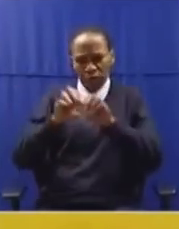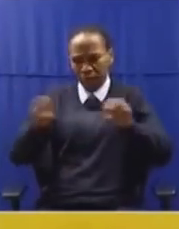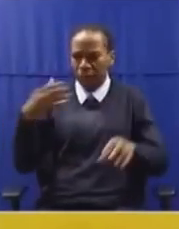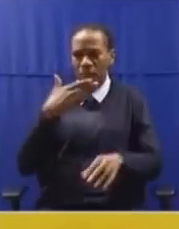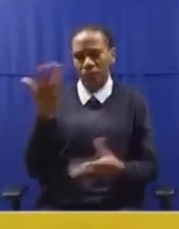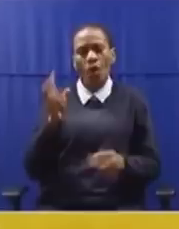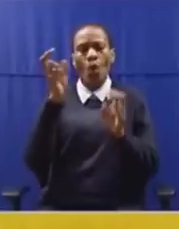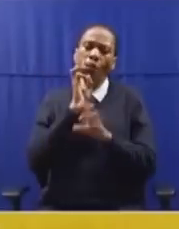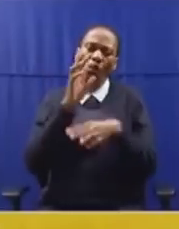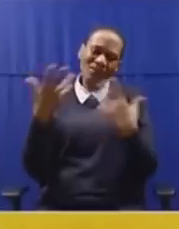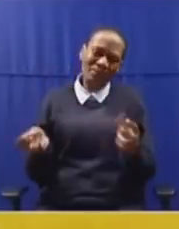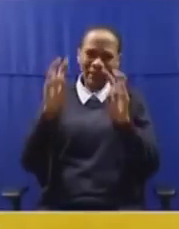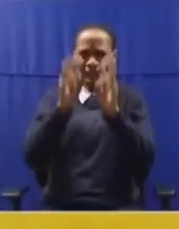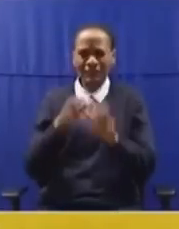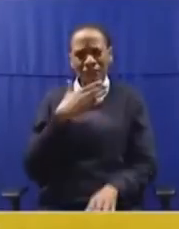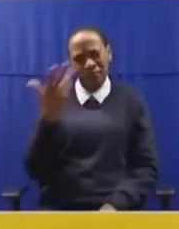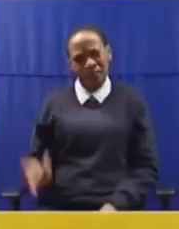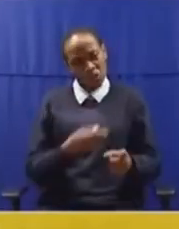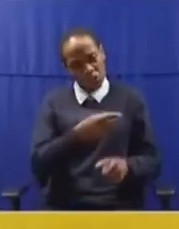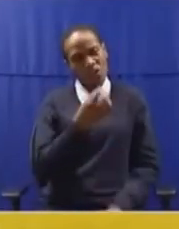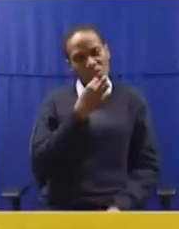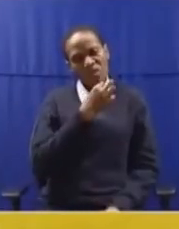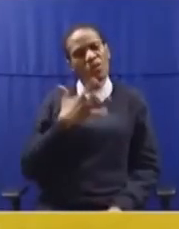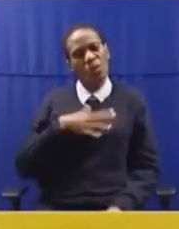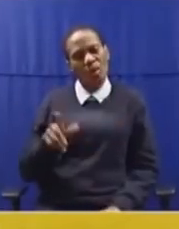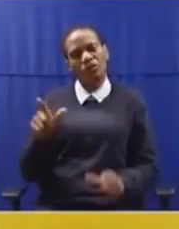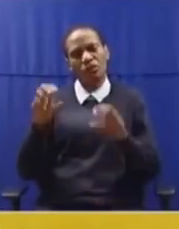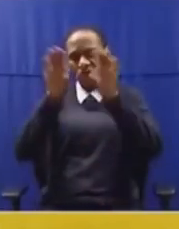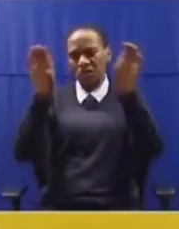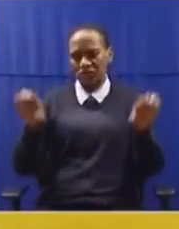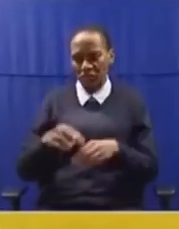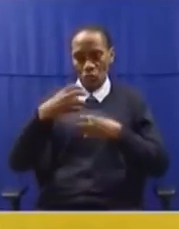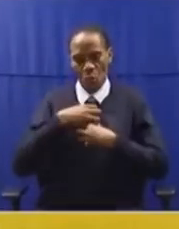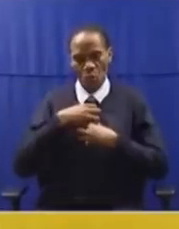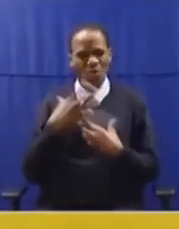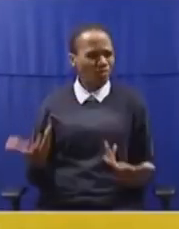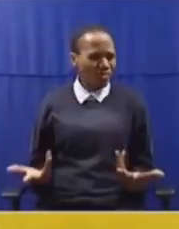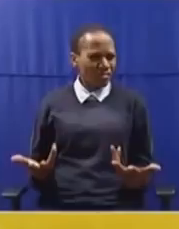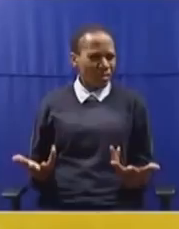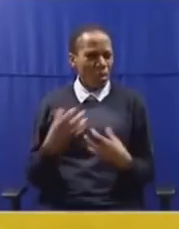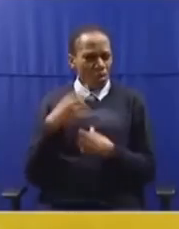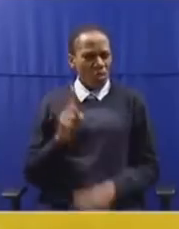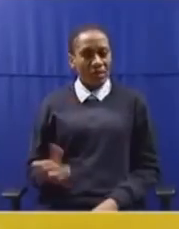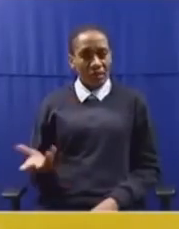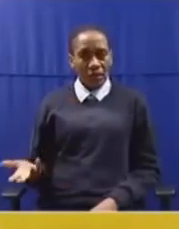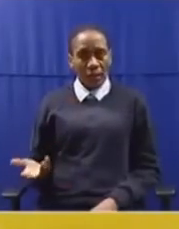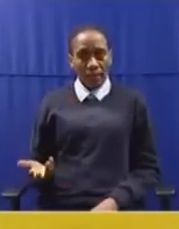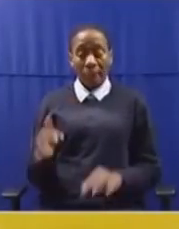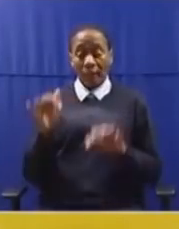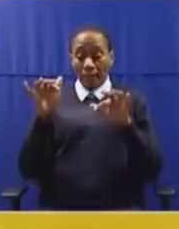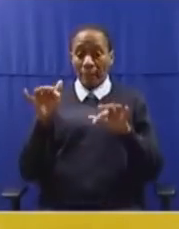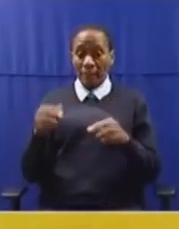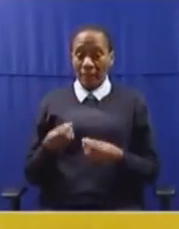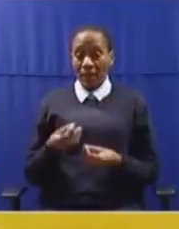water, no electricity. If you say you want to give them title deeds, title deeds are for what exactly? Our people do not have